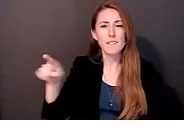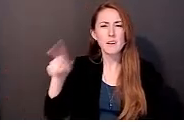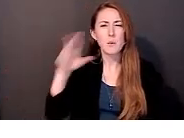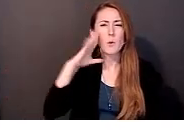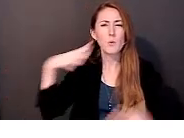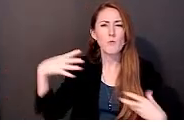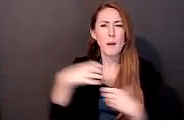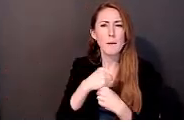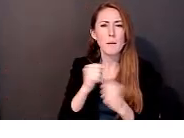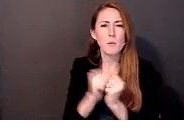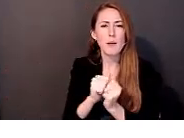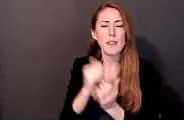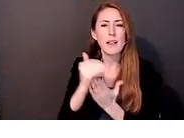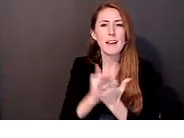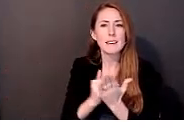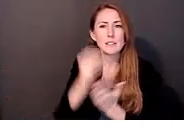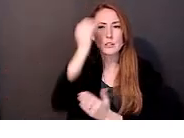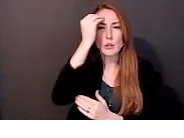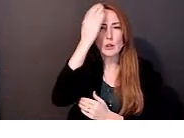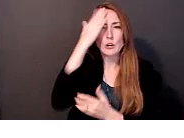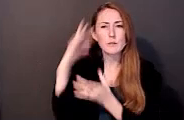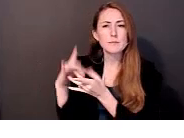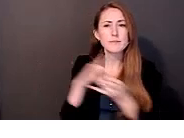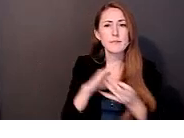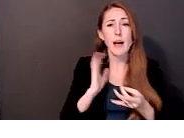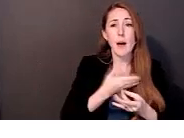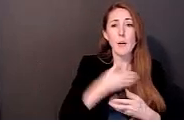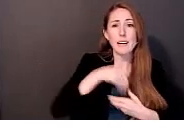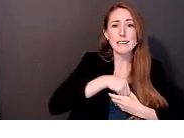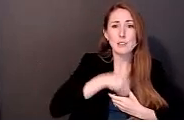lessons learned in terms of our internal processes.